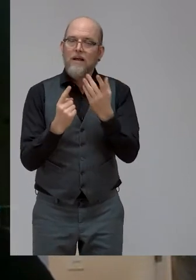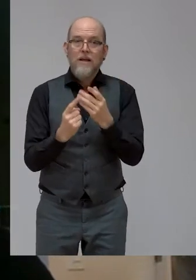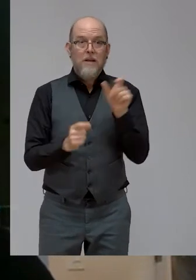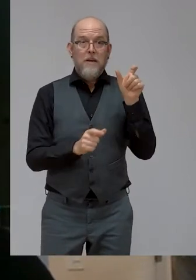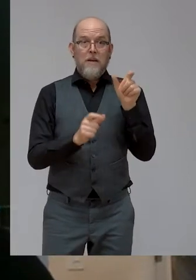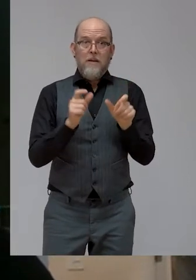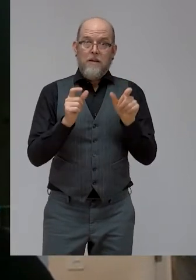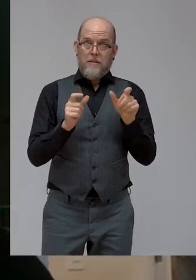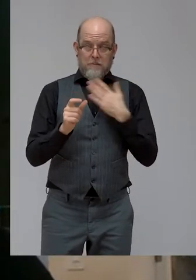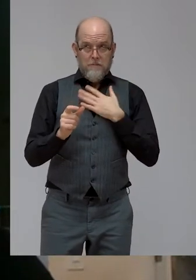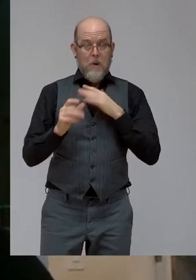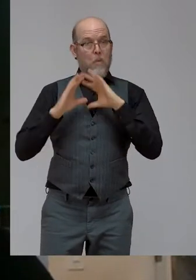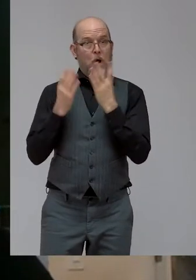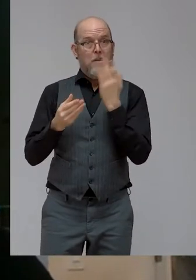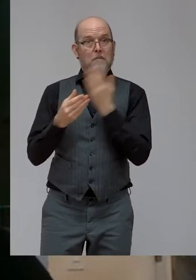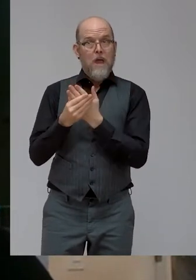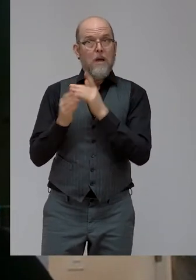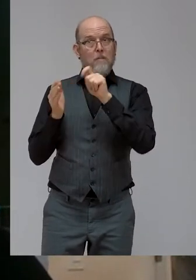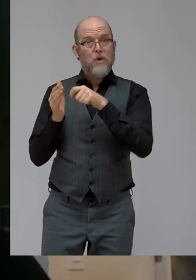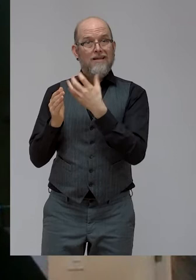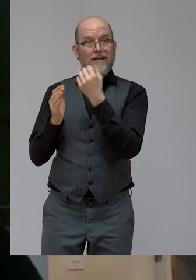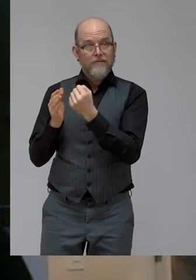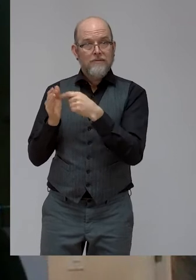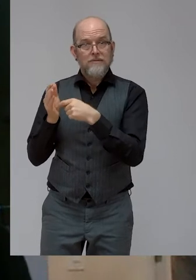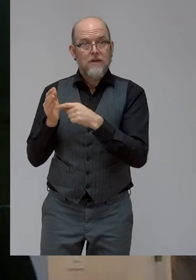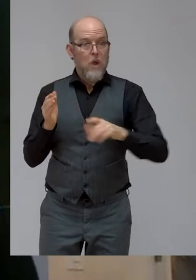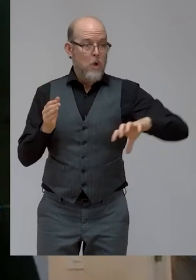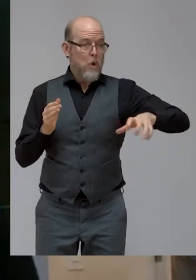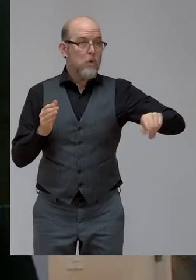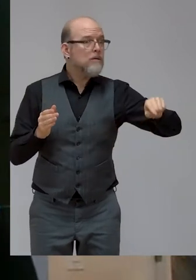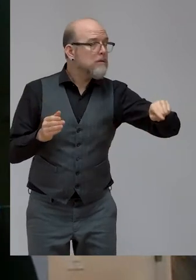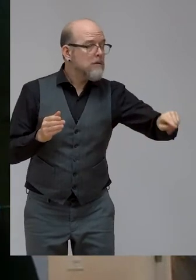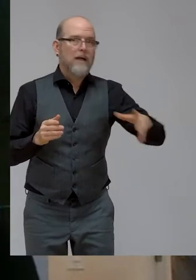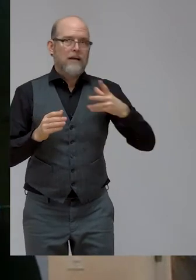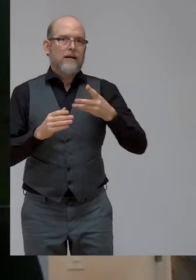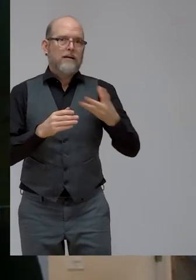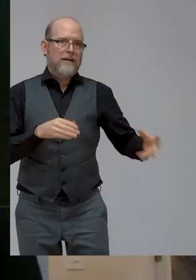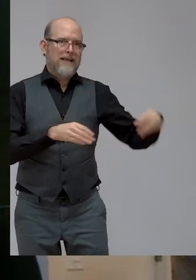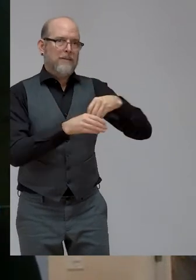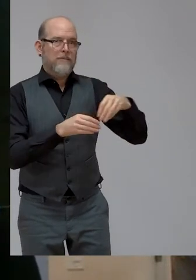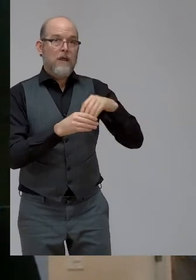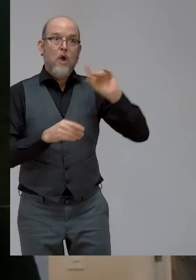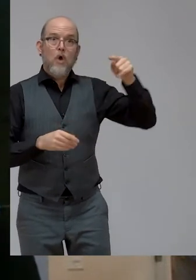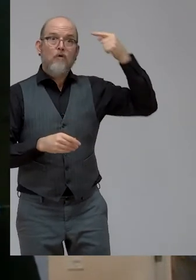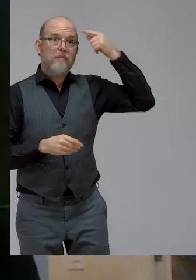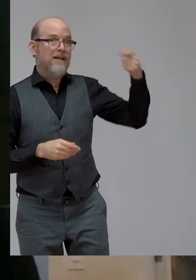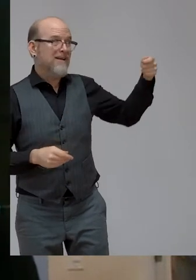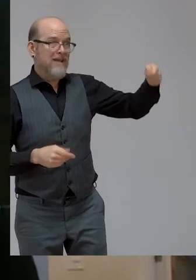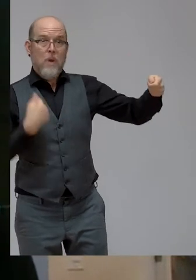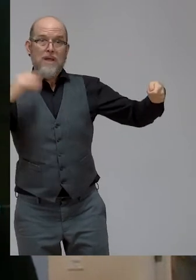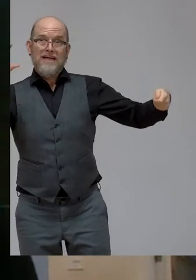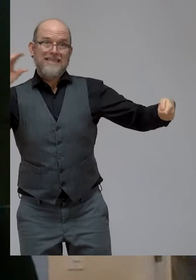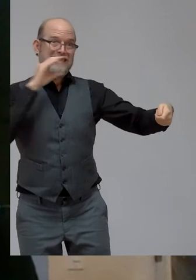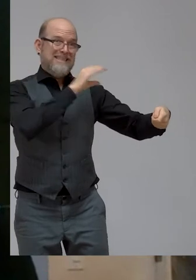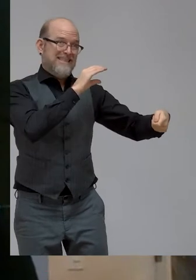bank recognizes that the the services provided by governments who receive funding in the IDA 19 funding stream